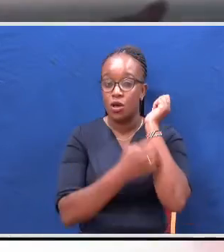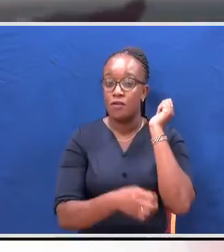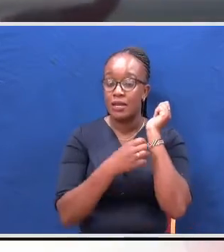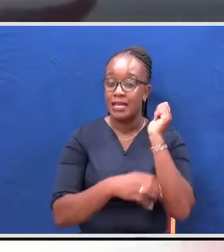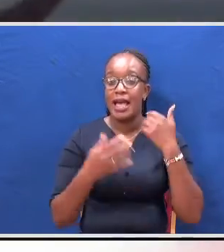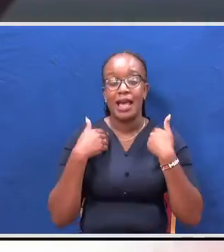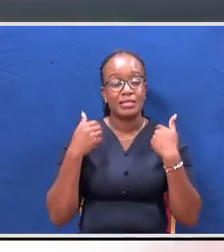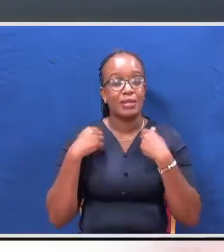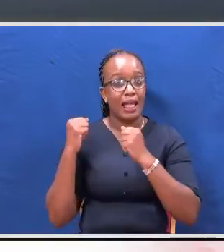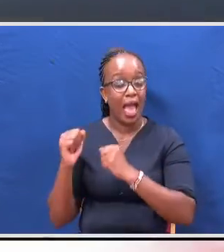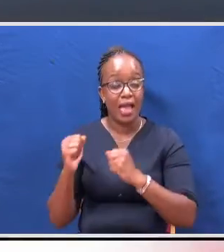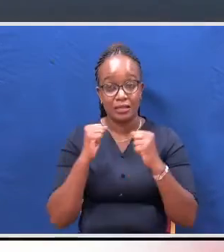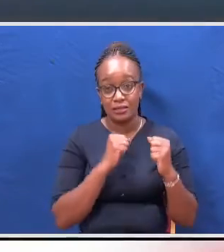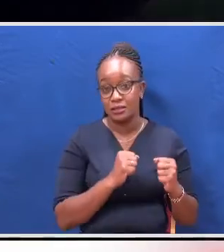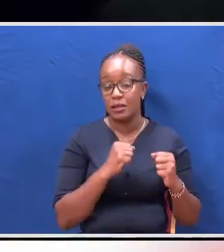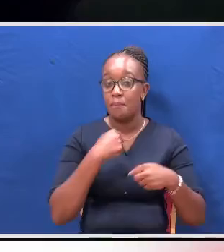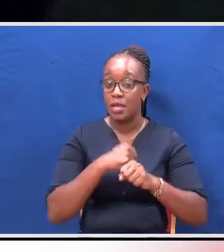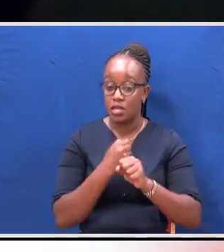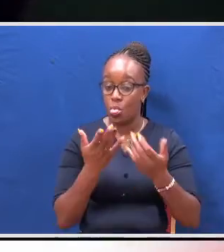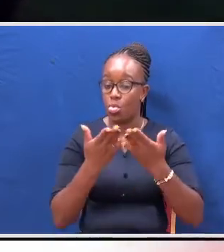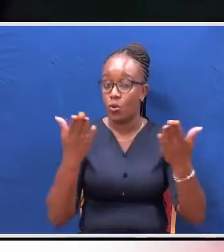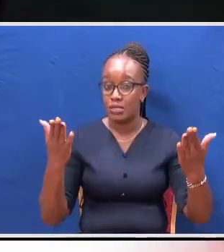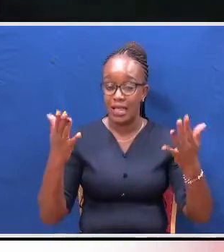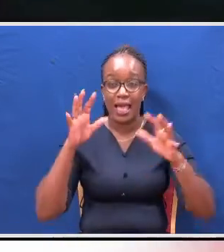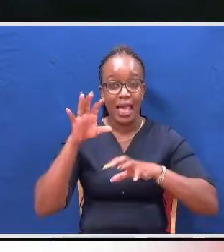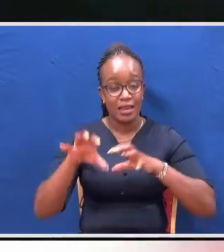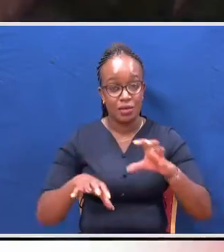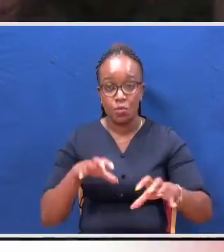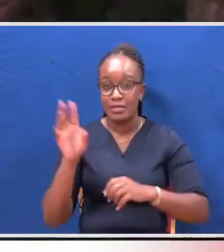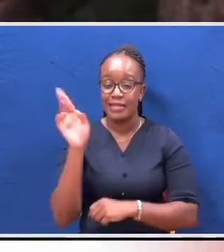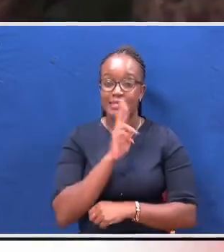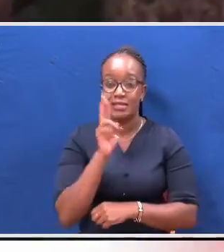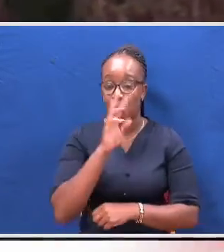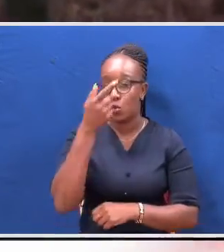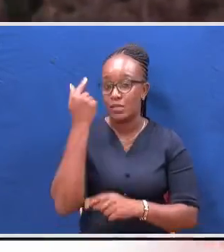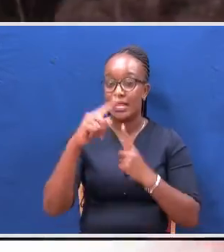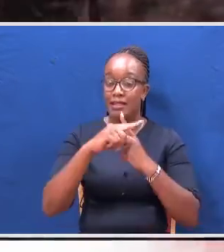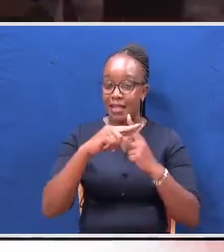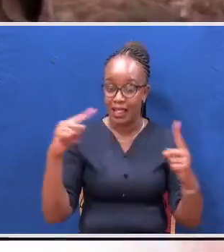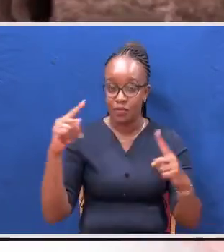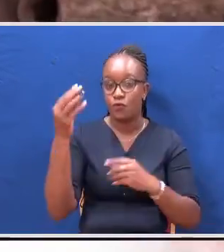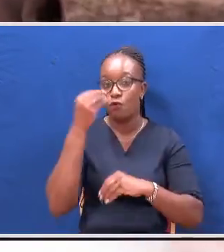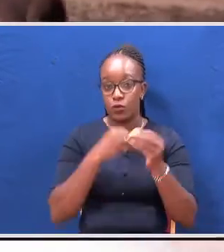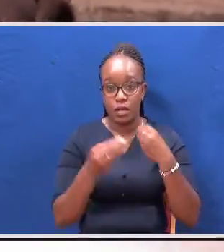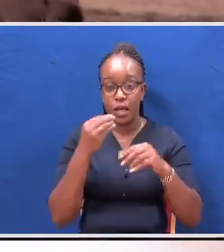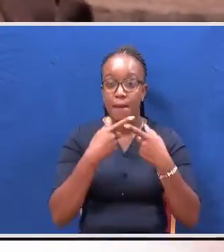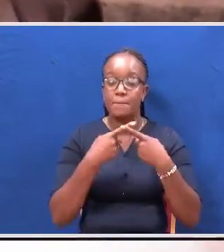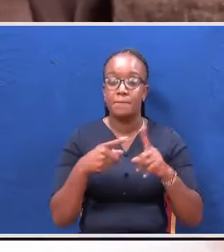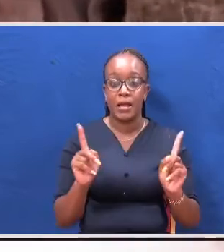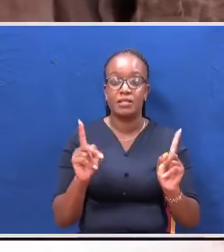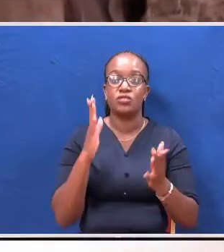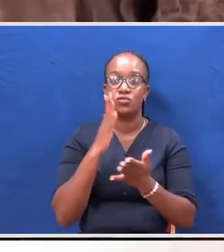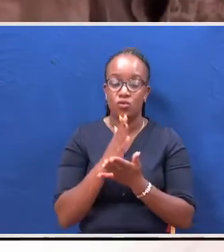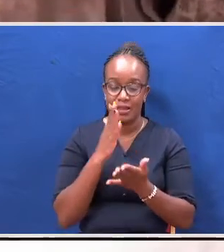for bushmeat putting these animals in the wild at risk but bulale for one is striking